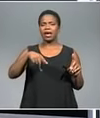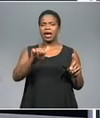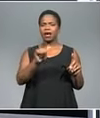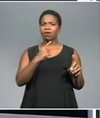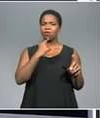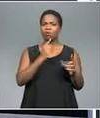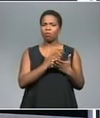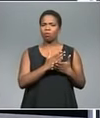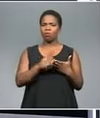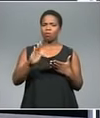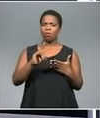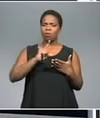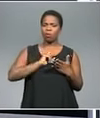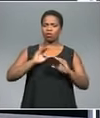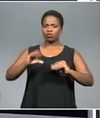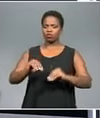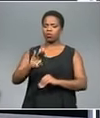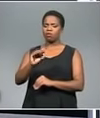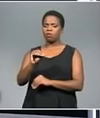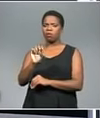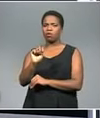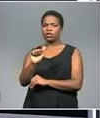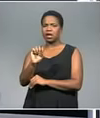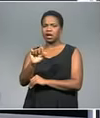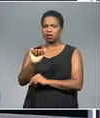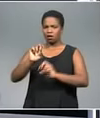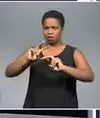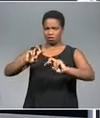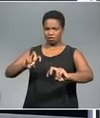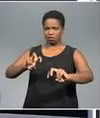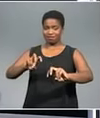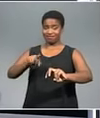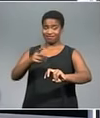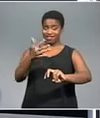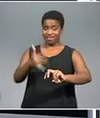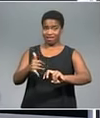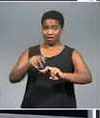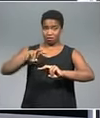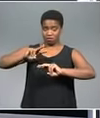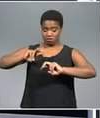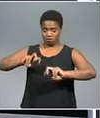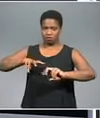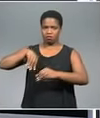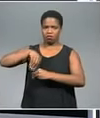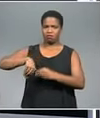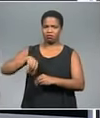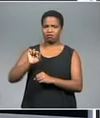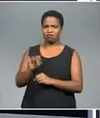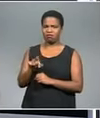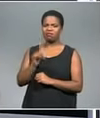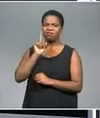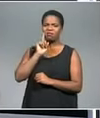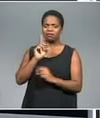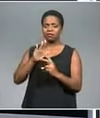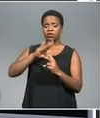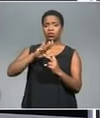of the NPA to stall prosecutions in the BOSASA case. That's what's been heard at the Mokoro inquiry. It's looking into two